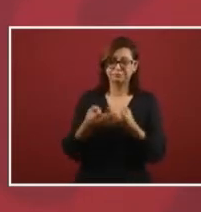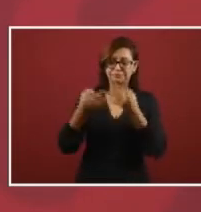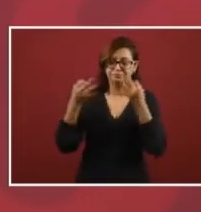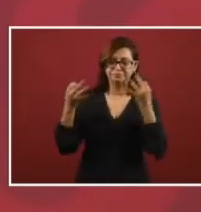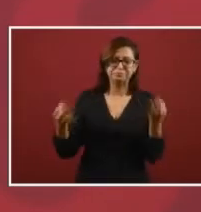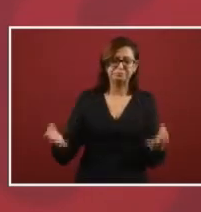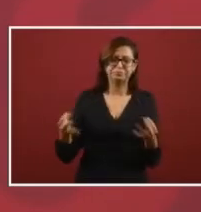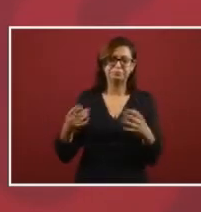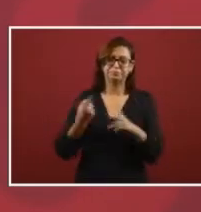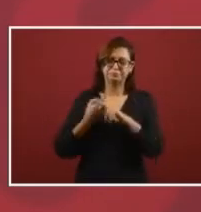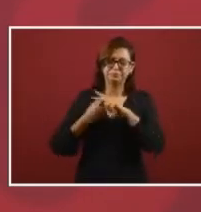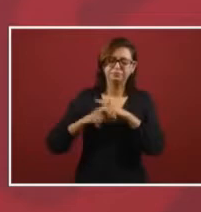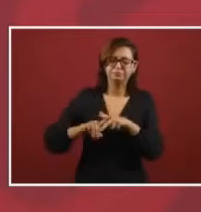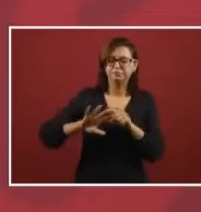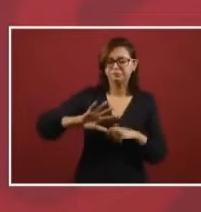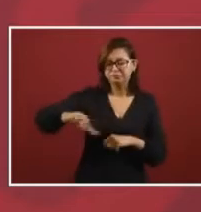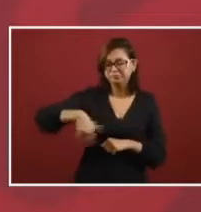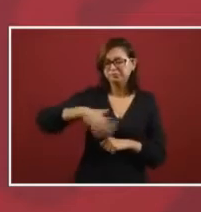being worked